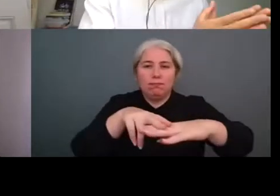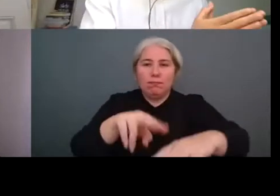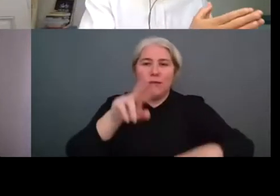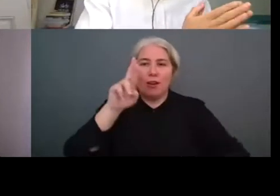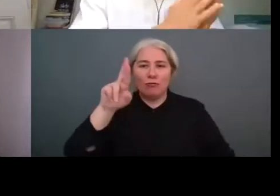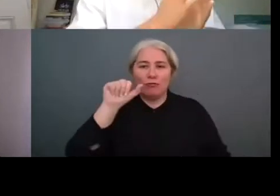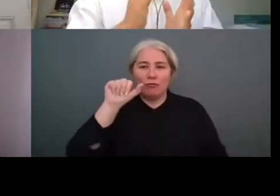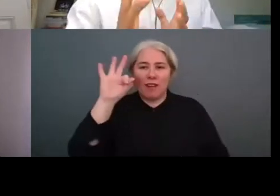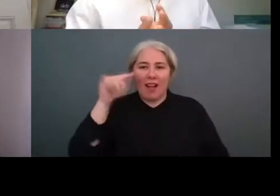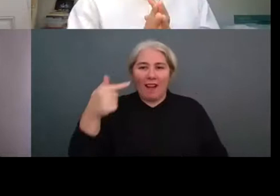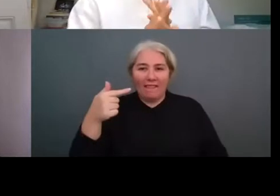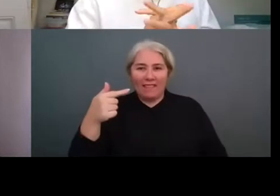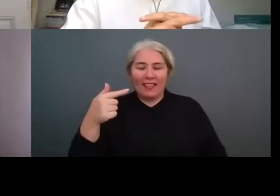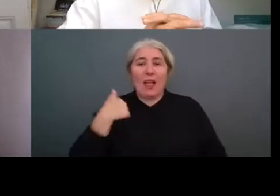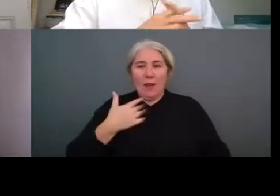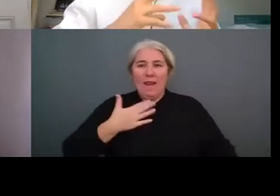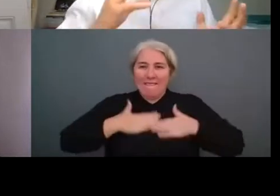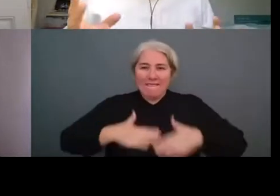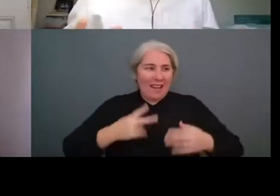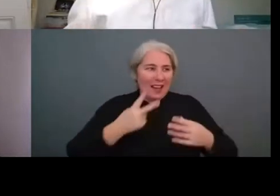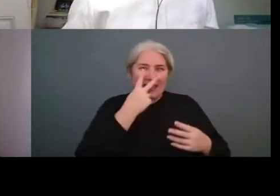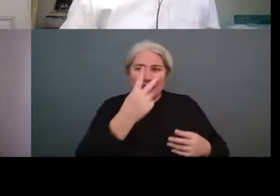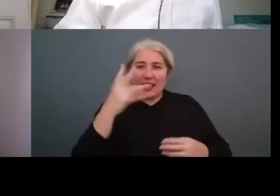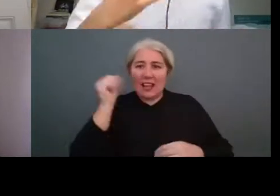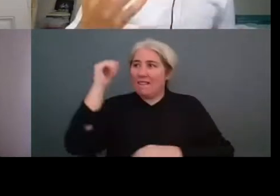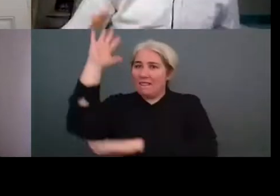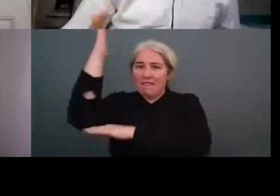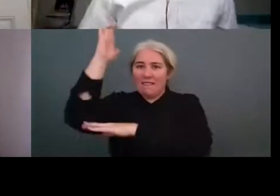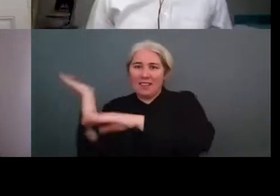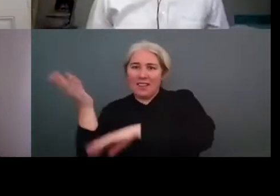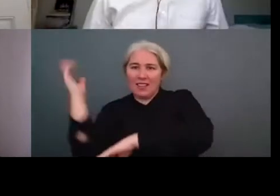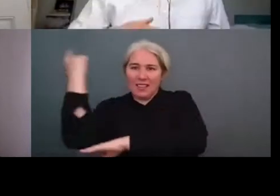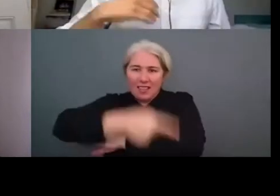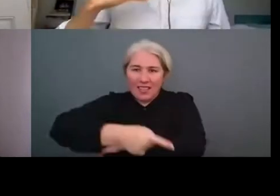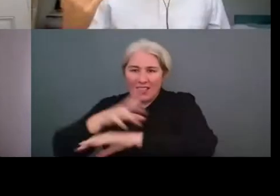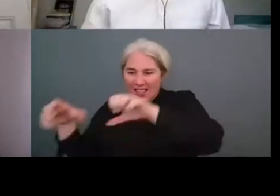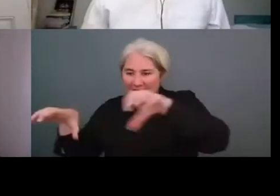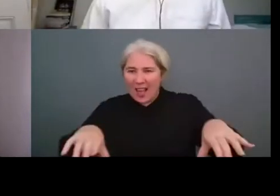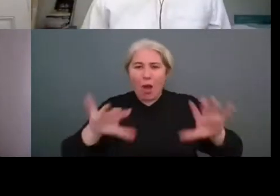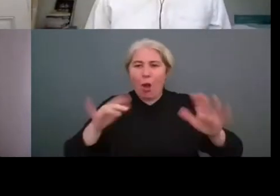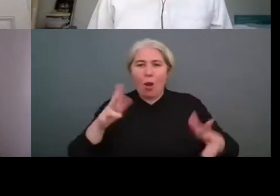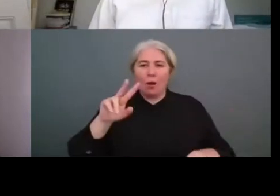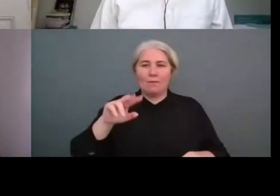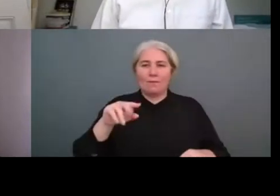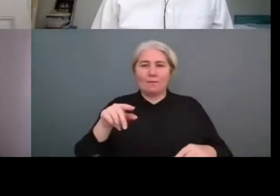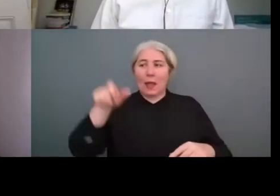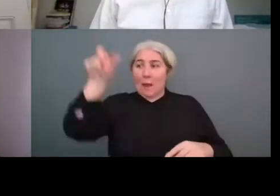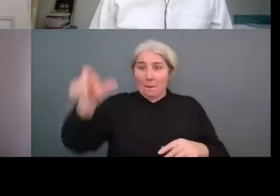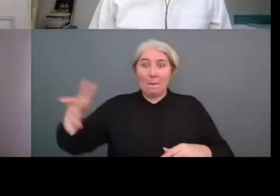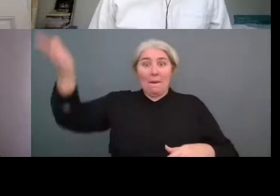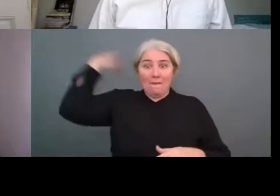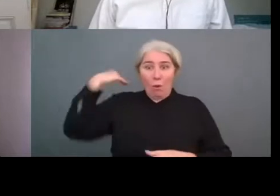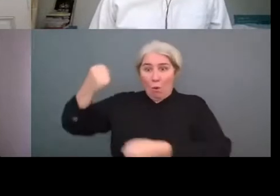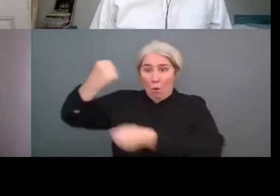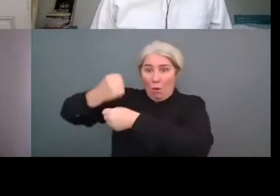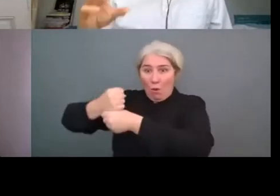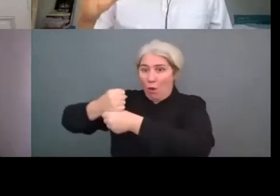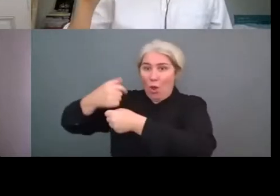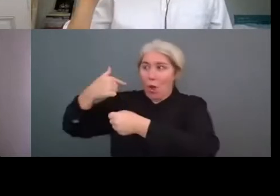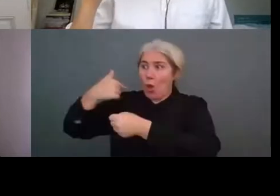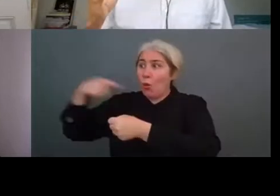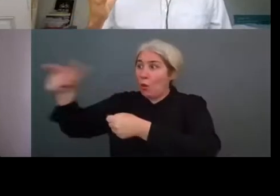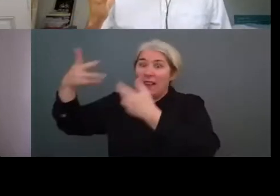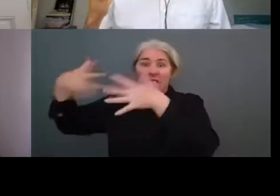can't have secondhand can we have recycled products or can can we actually borrow some items what will be the end of life of the the raft so it's actually